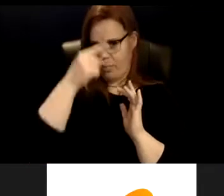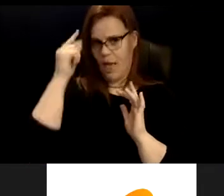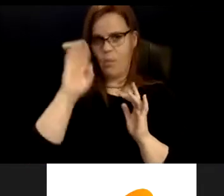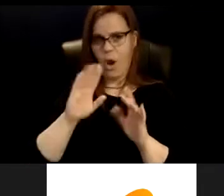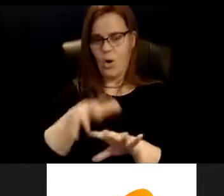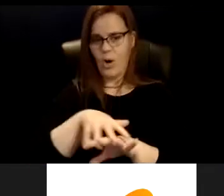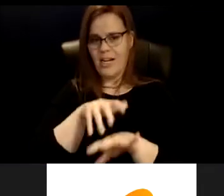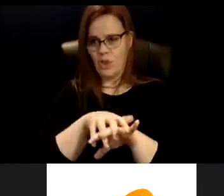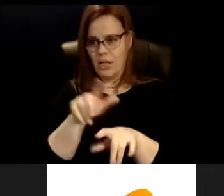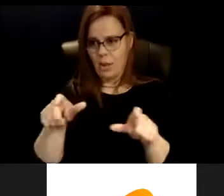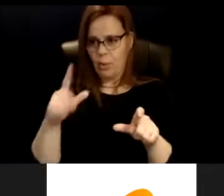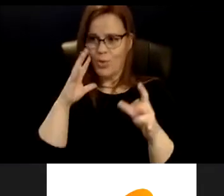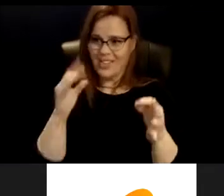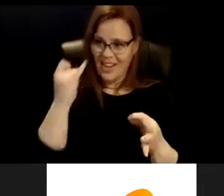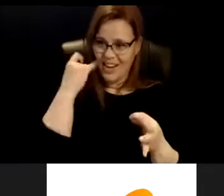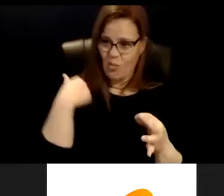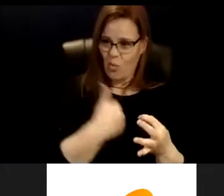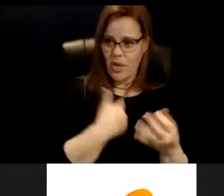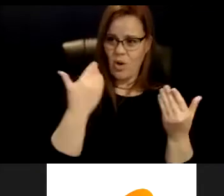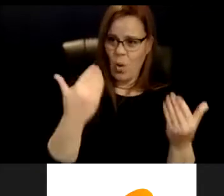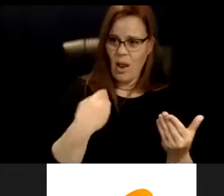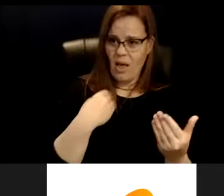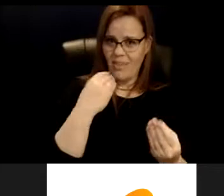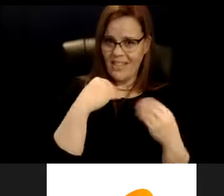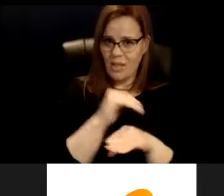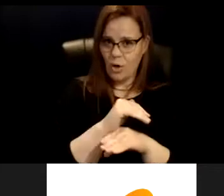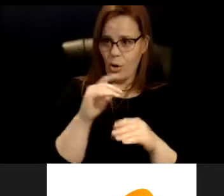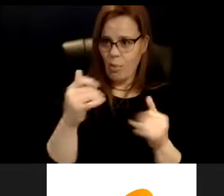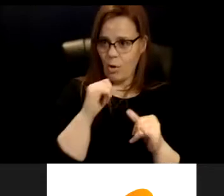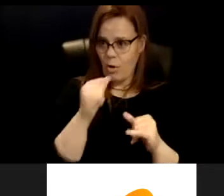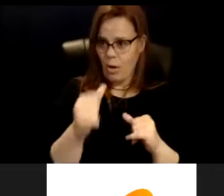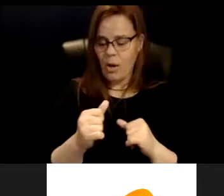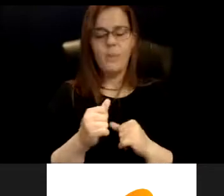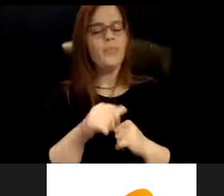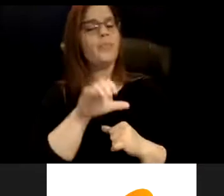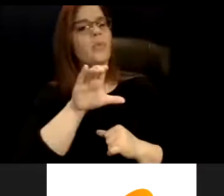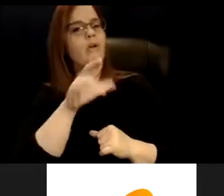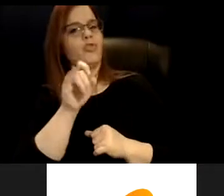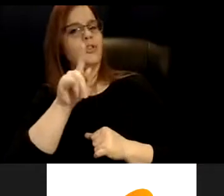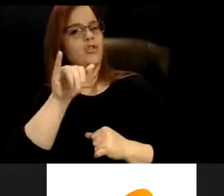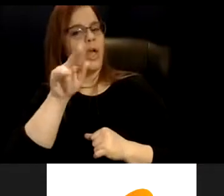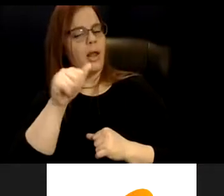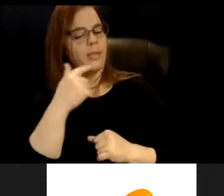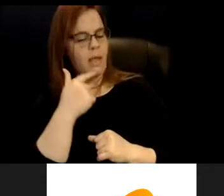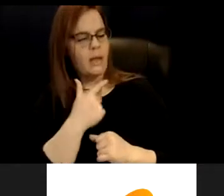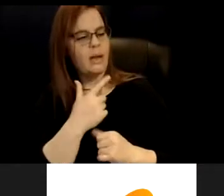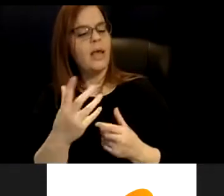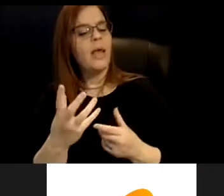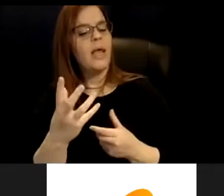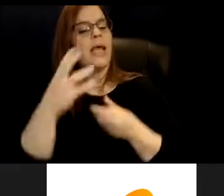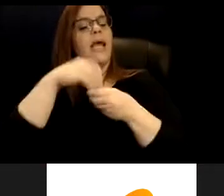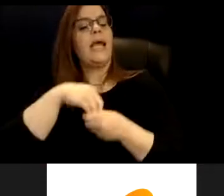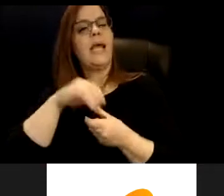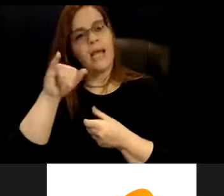I think inclusion is the, the way that I operationalize inclusion in this work is inclusion is the action on